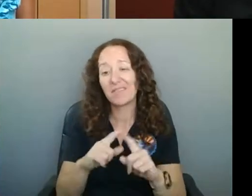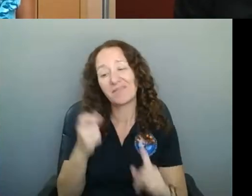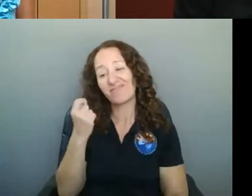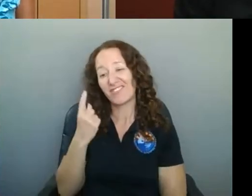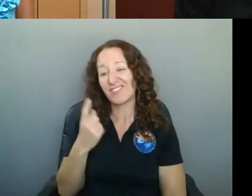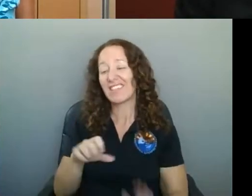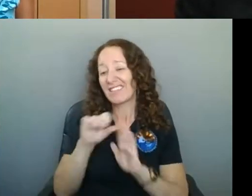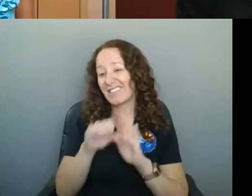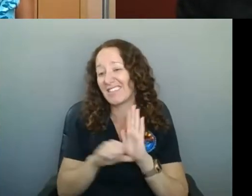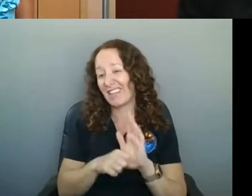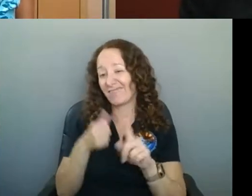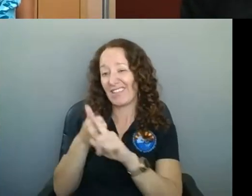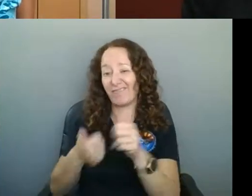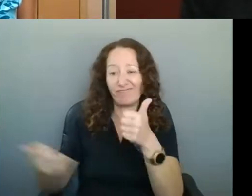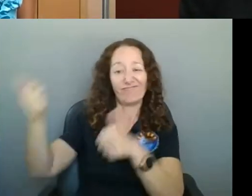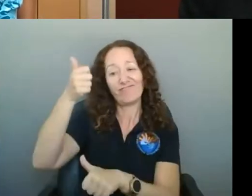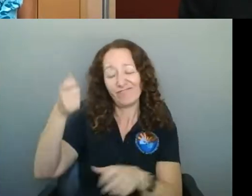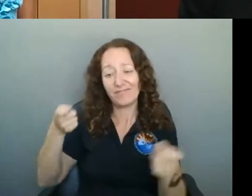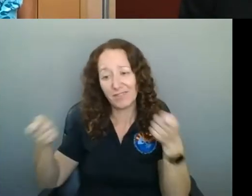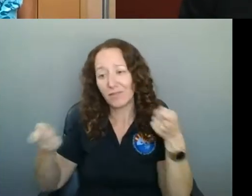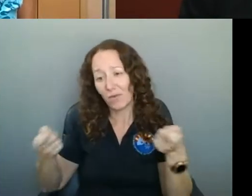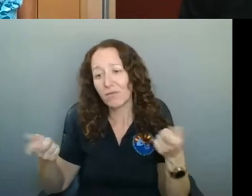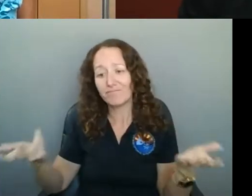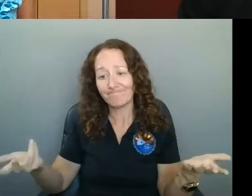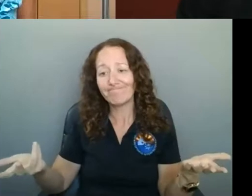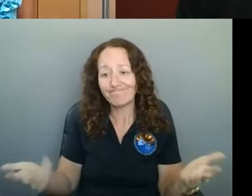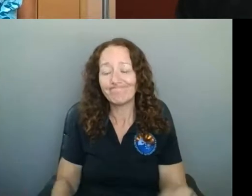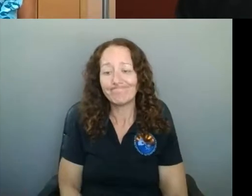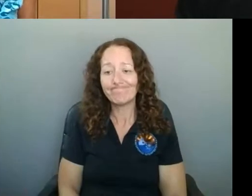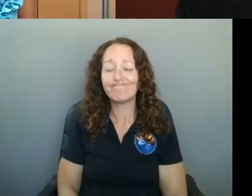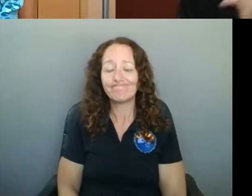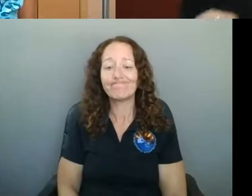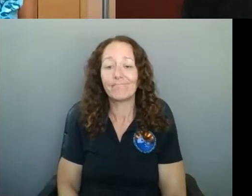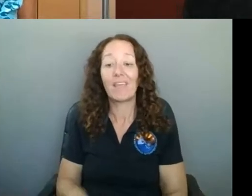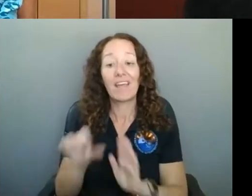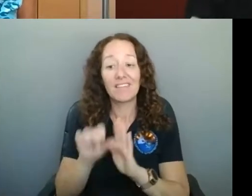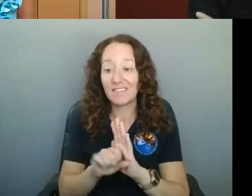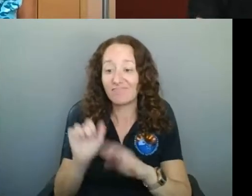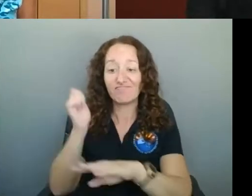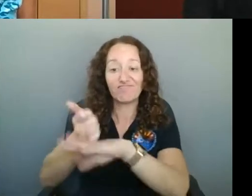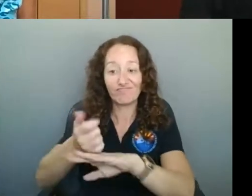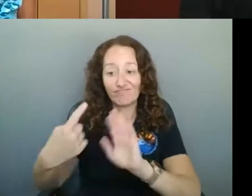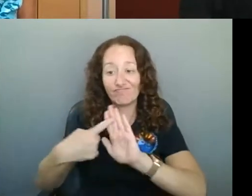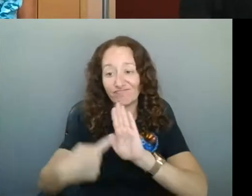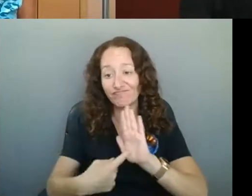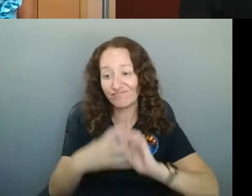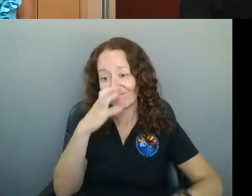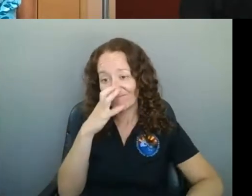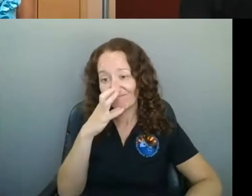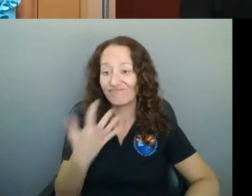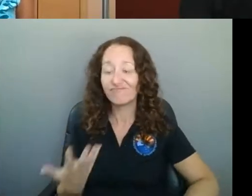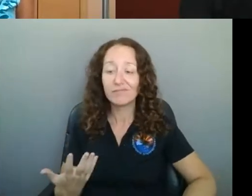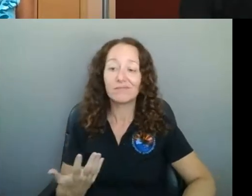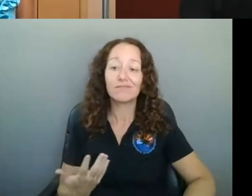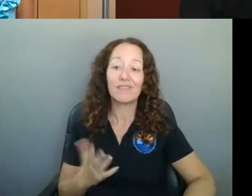the reins in this situation, and they have set these parameters, and we, you know, it's in our best